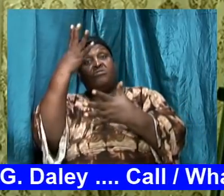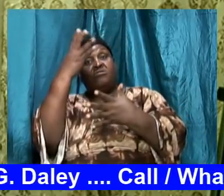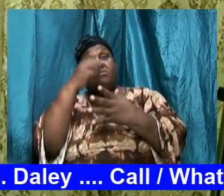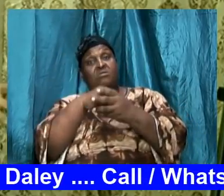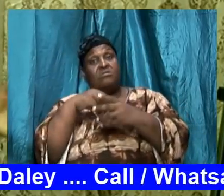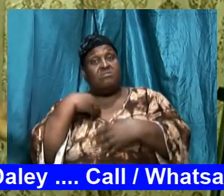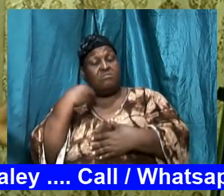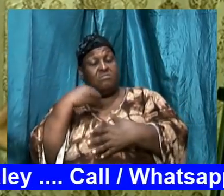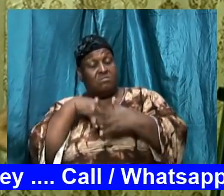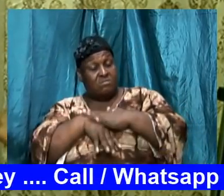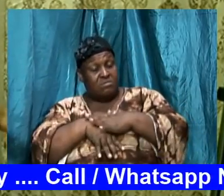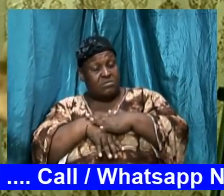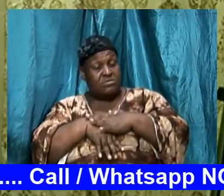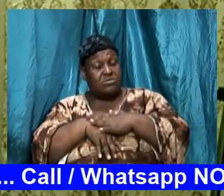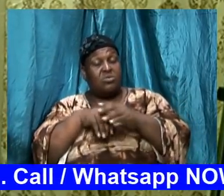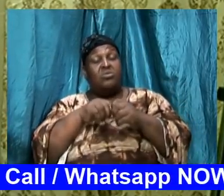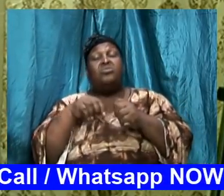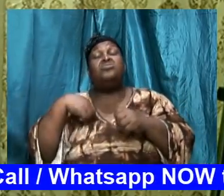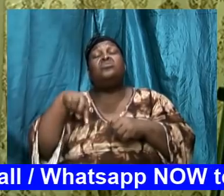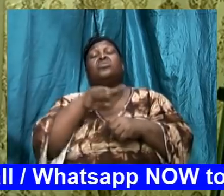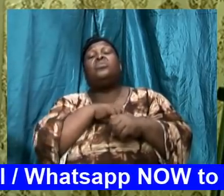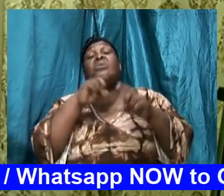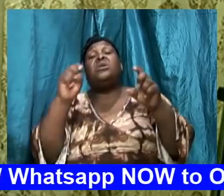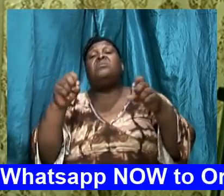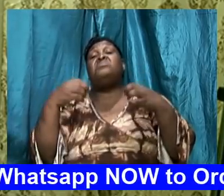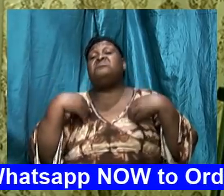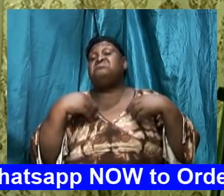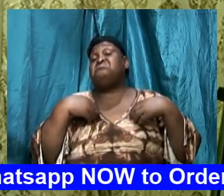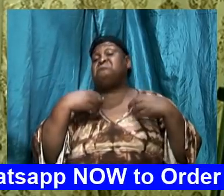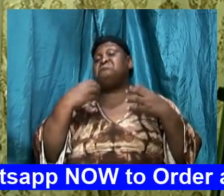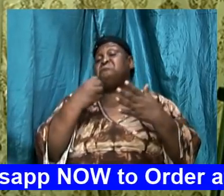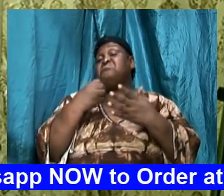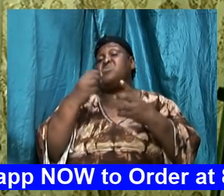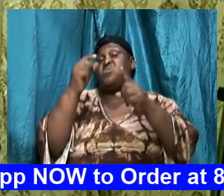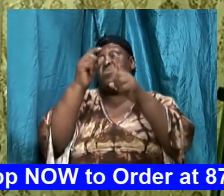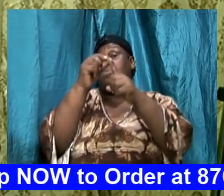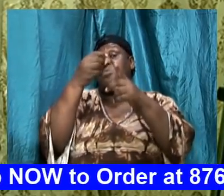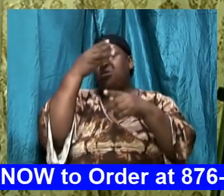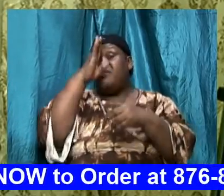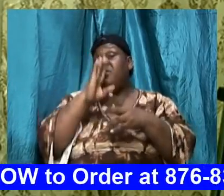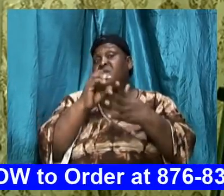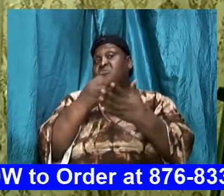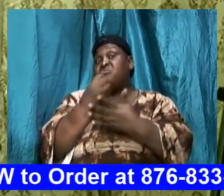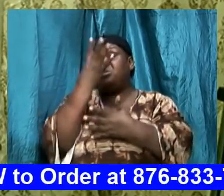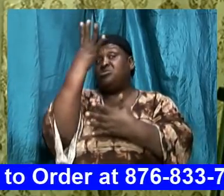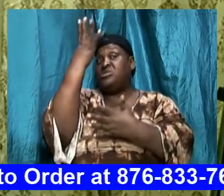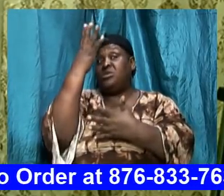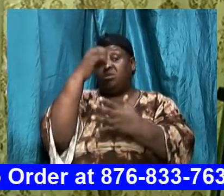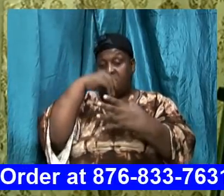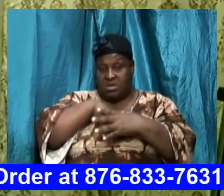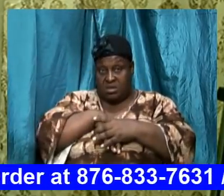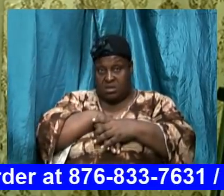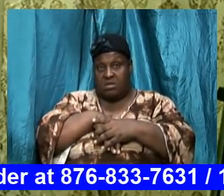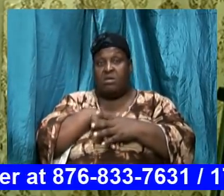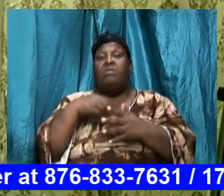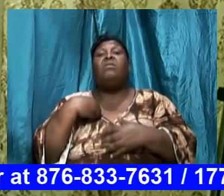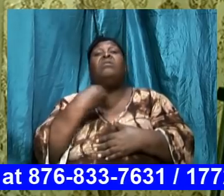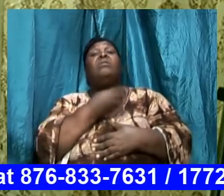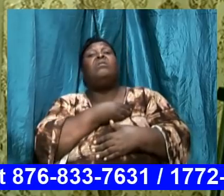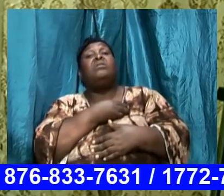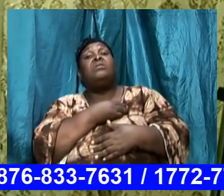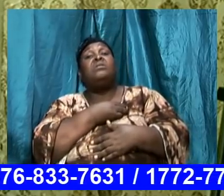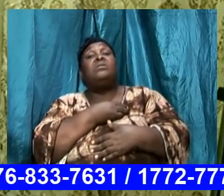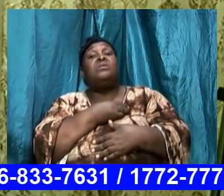so we must have the word dwelling richly inside of us and god now is able to pull a